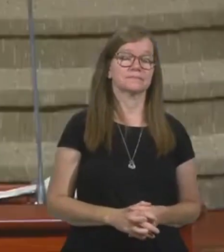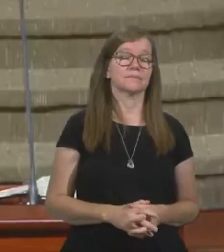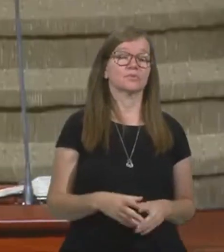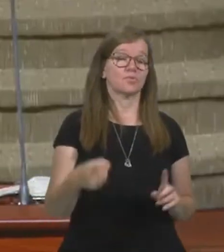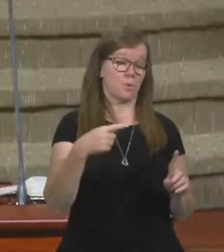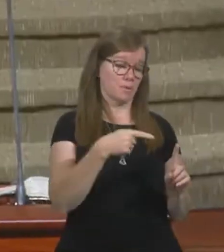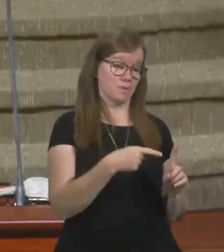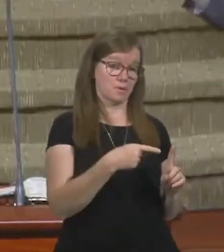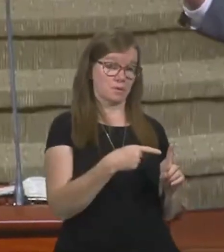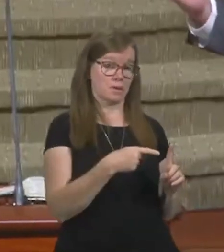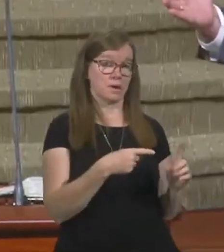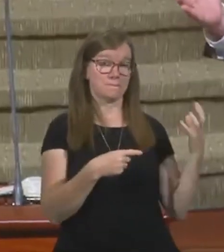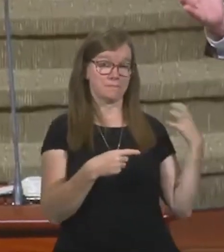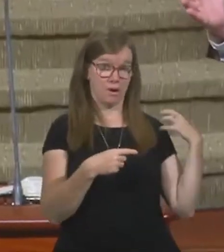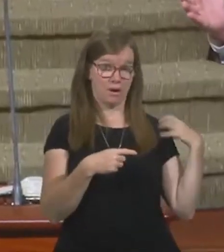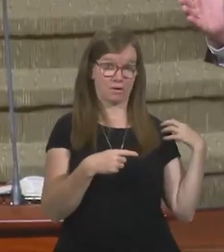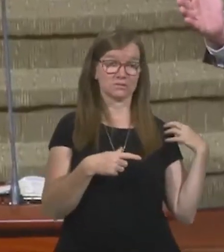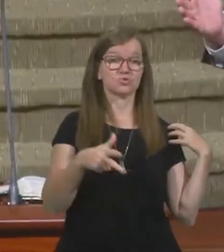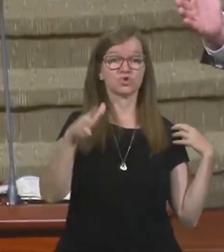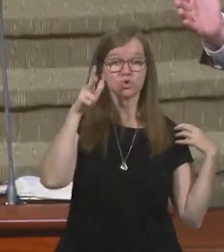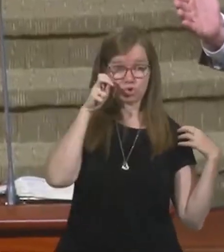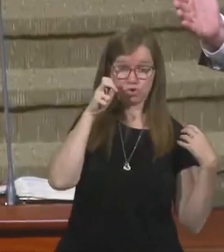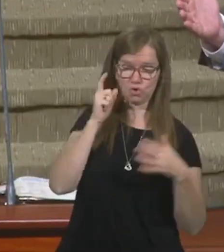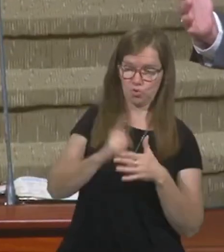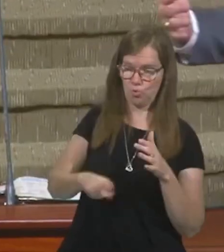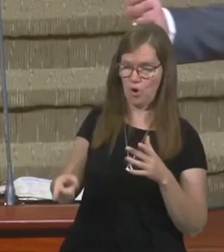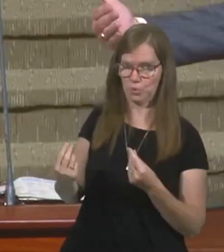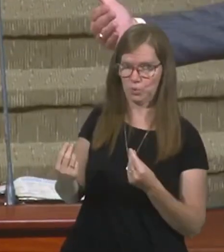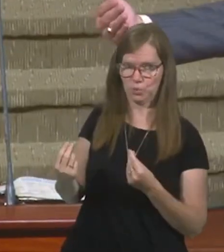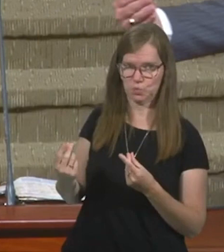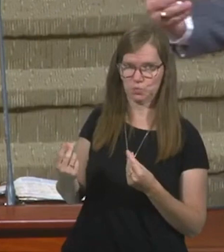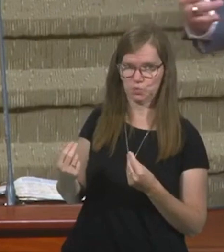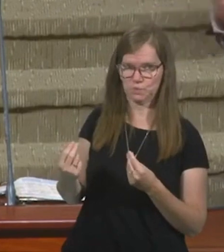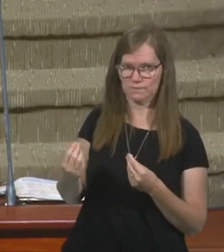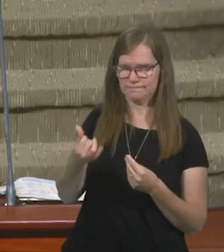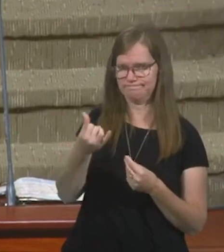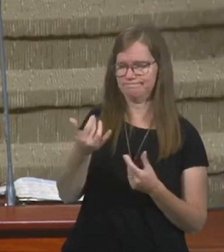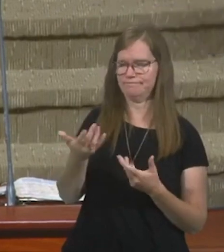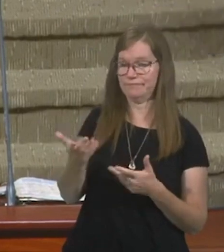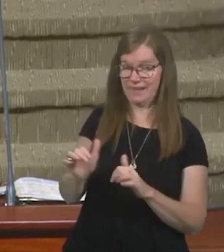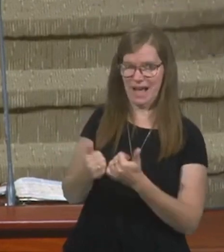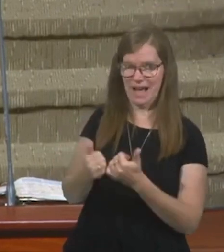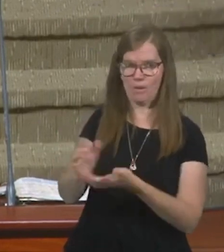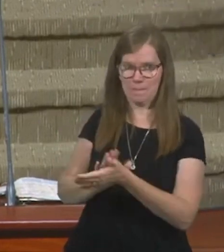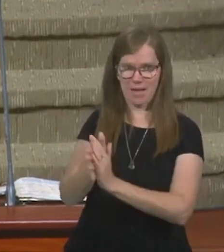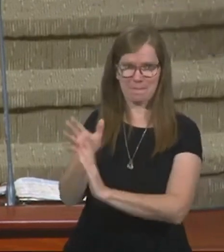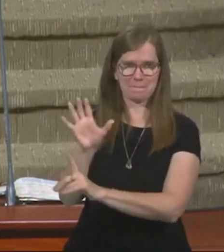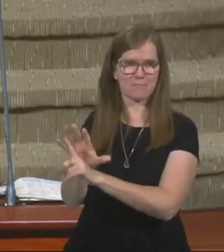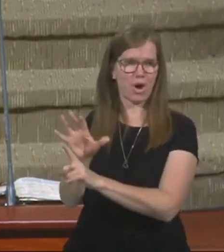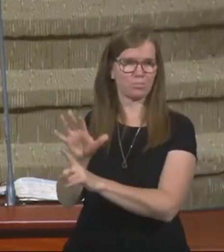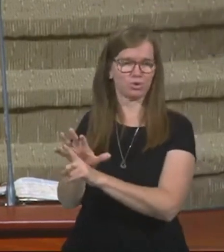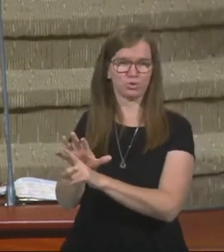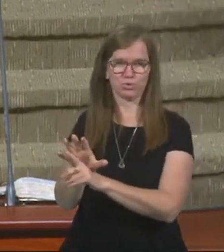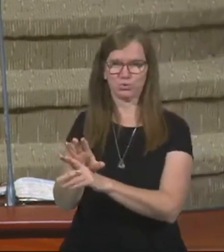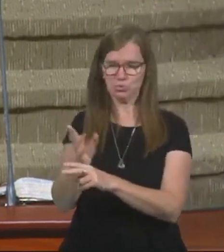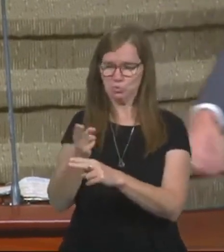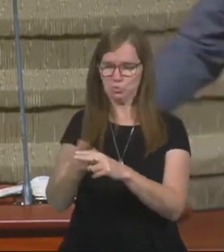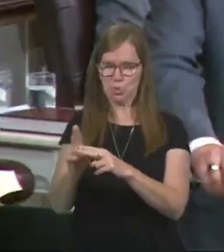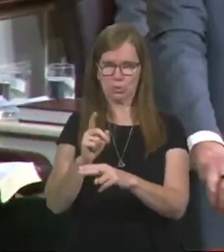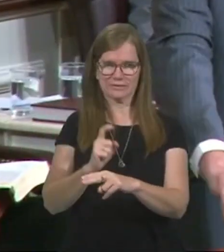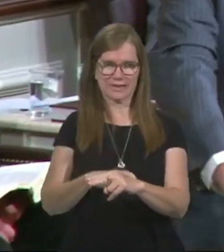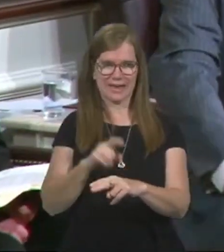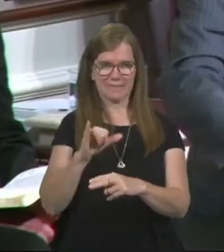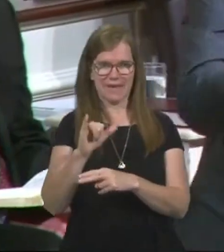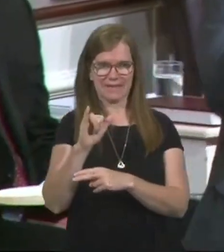all this clown was doing, and all the, how he made himself really popular in the short time that